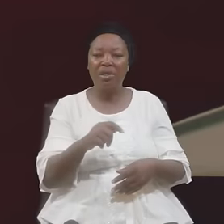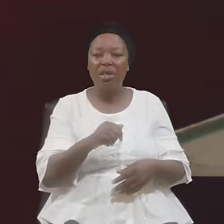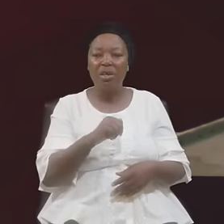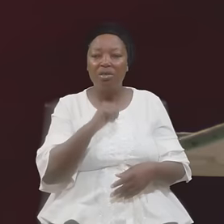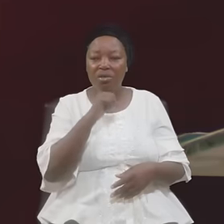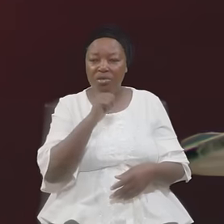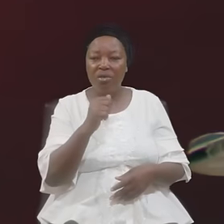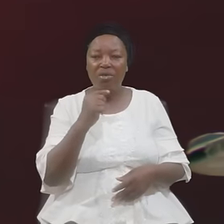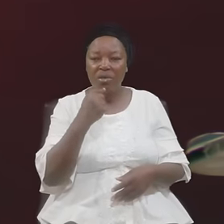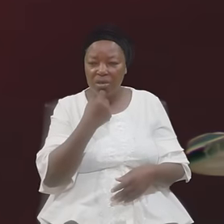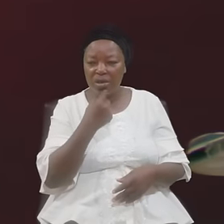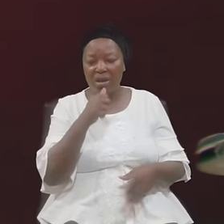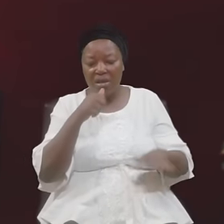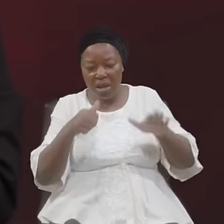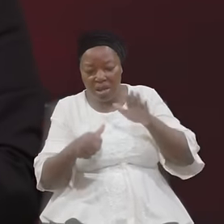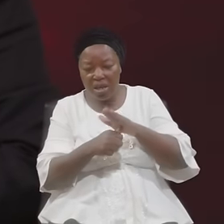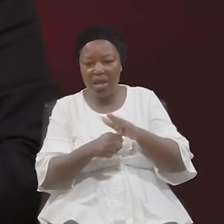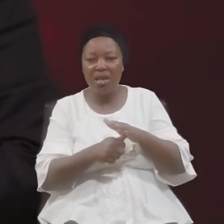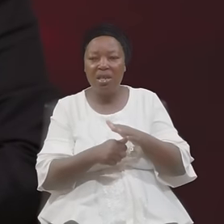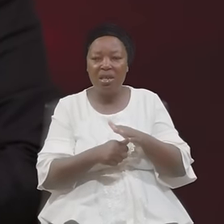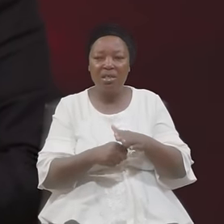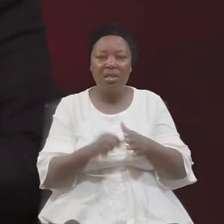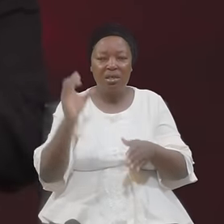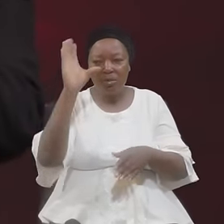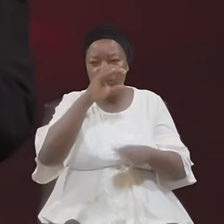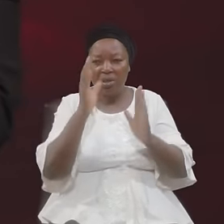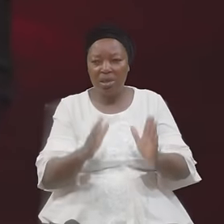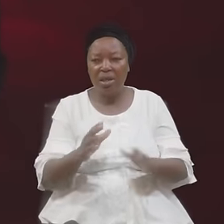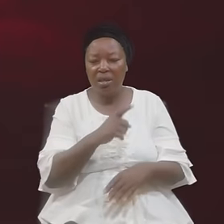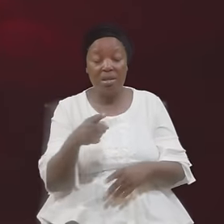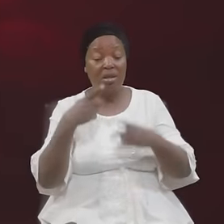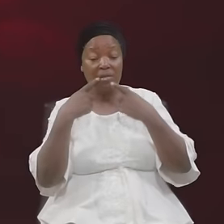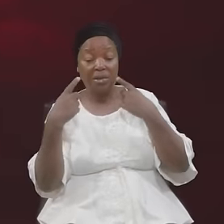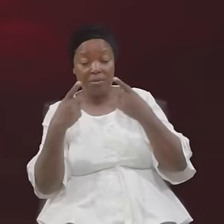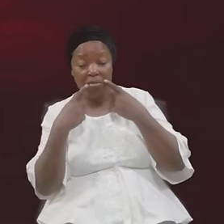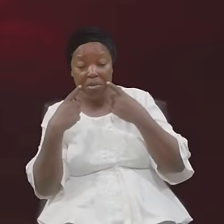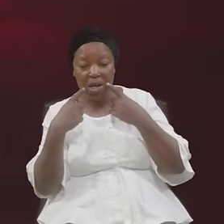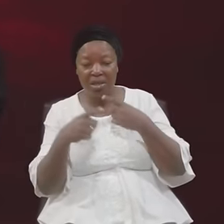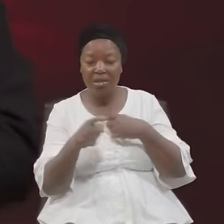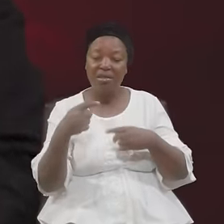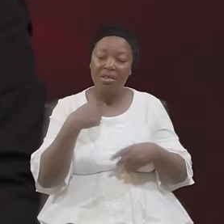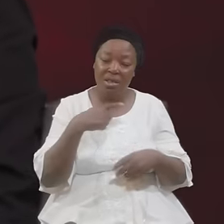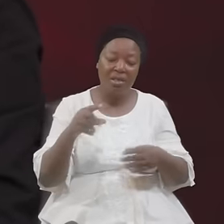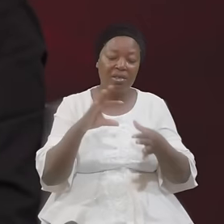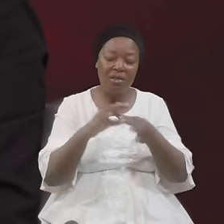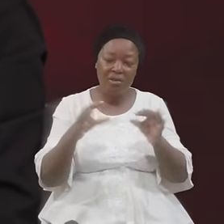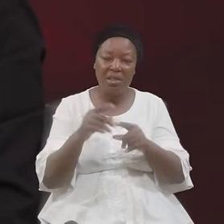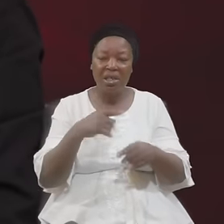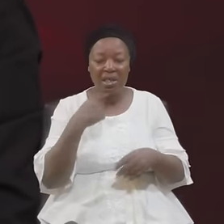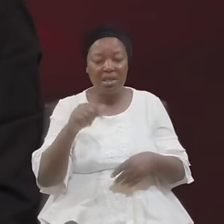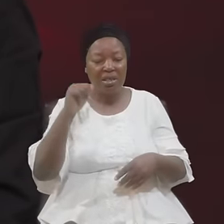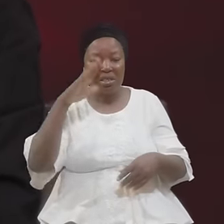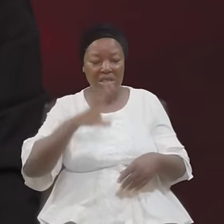They tell Stories And they Tell The Lady The Sister How God